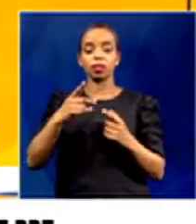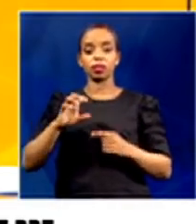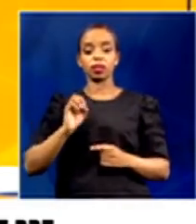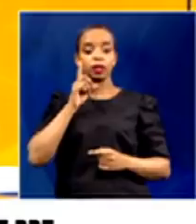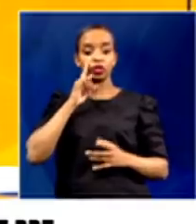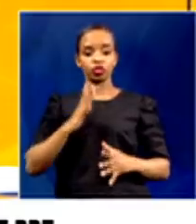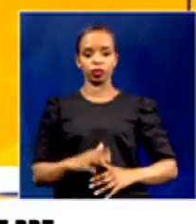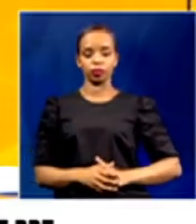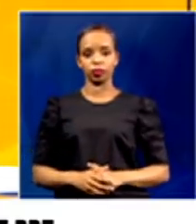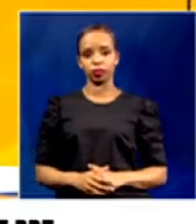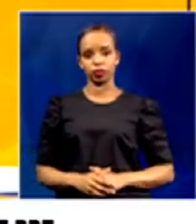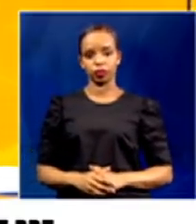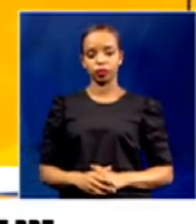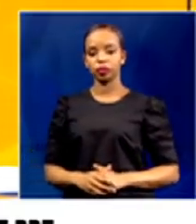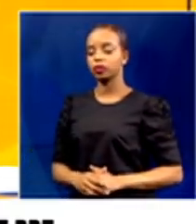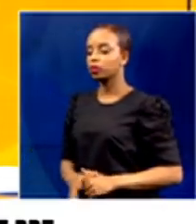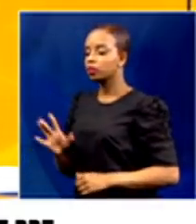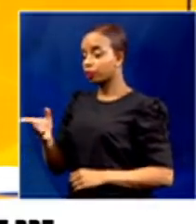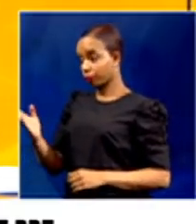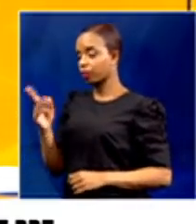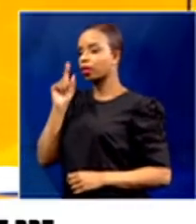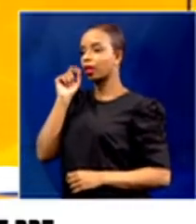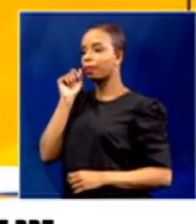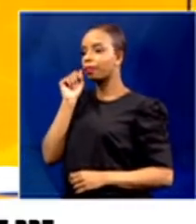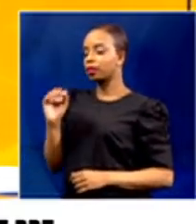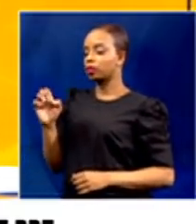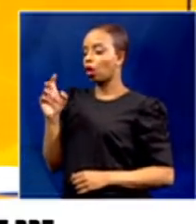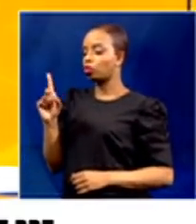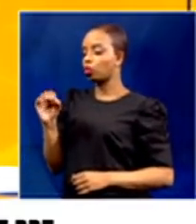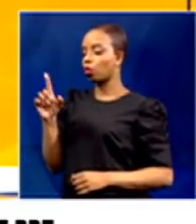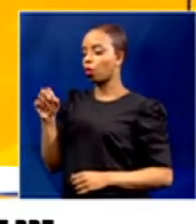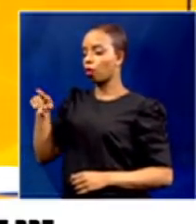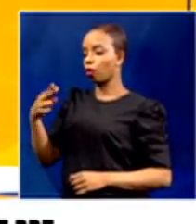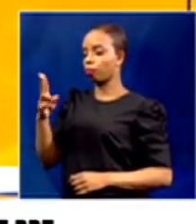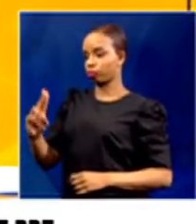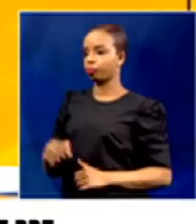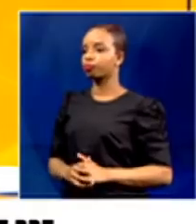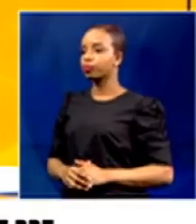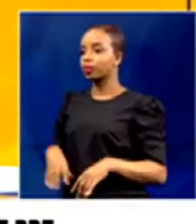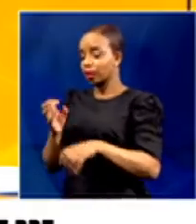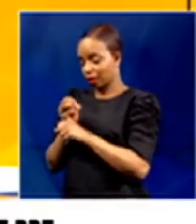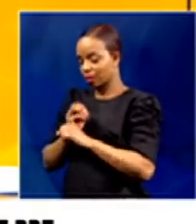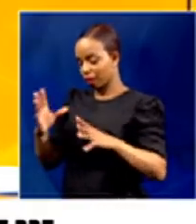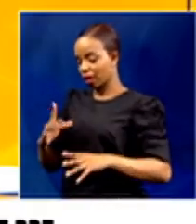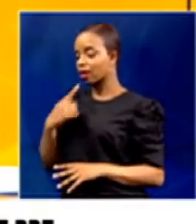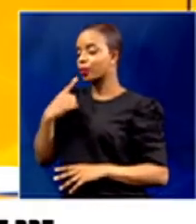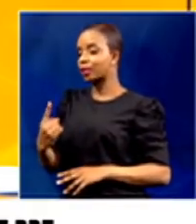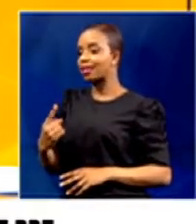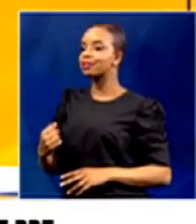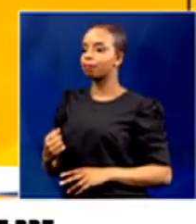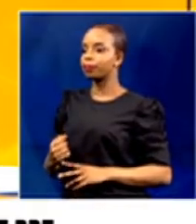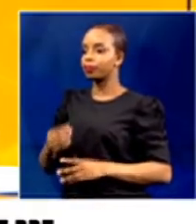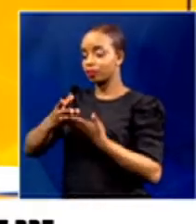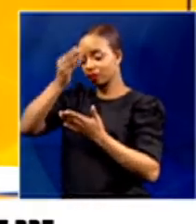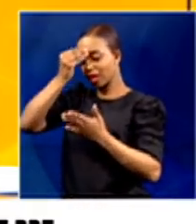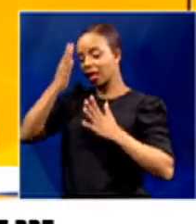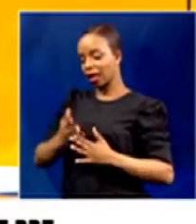Mr. Deloppy, if we go back to the very beginning where it was announced that learners would be returning to schools, although it would be